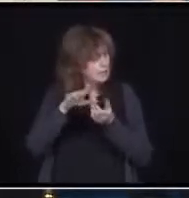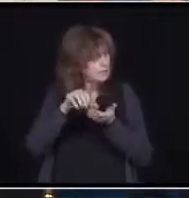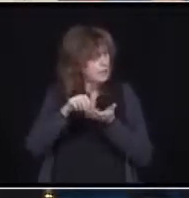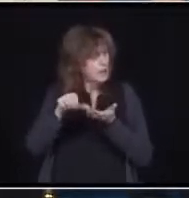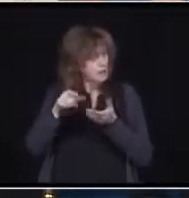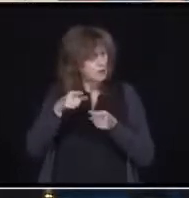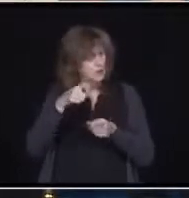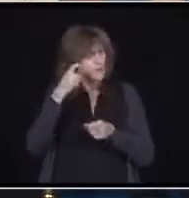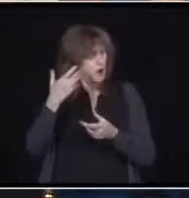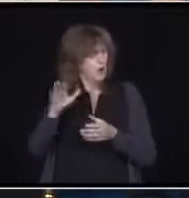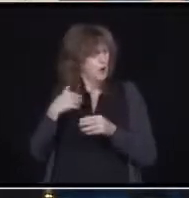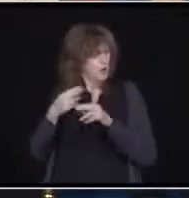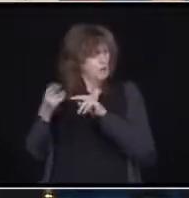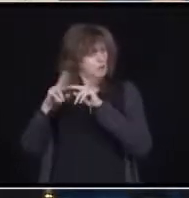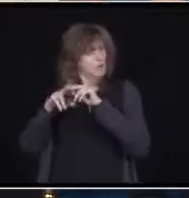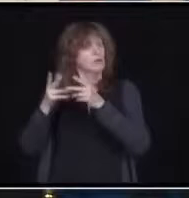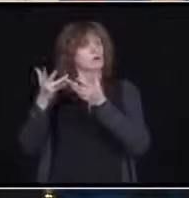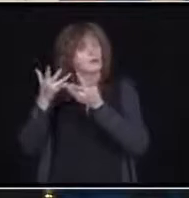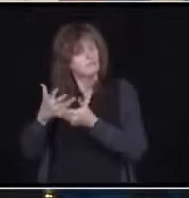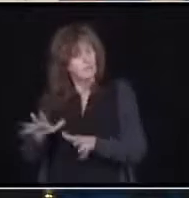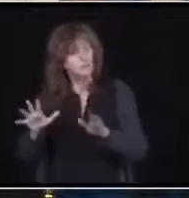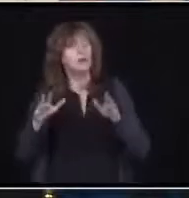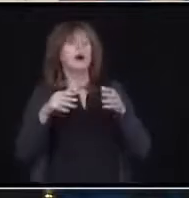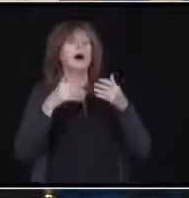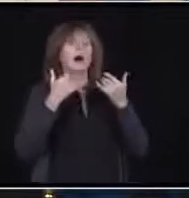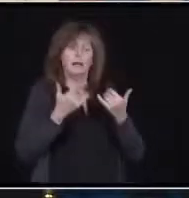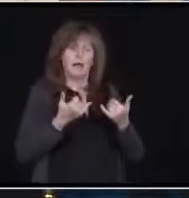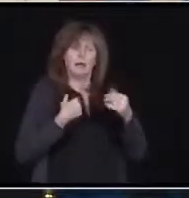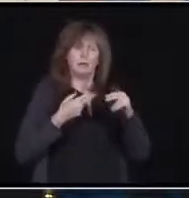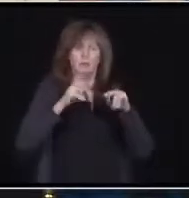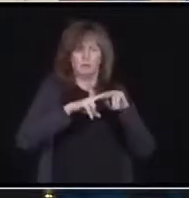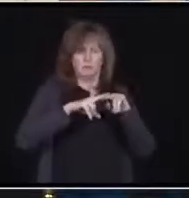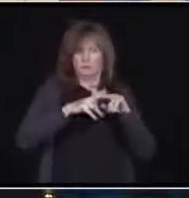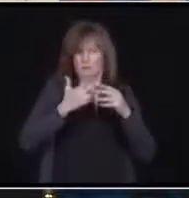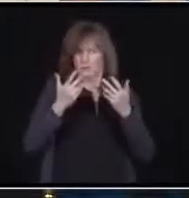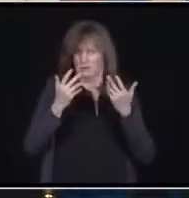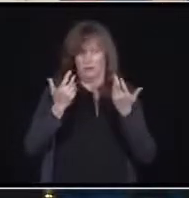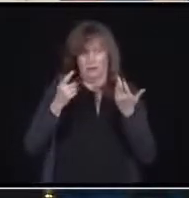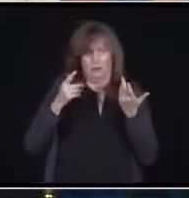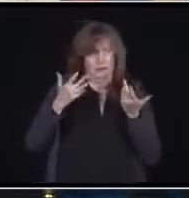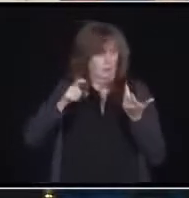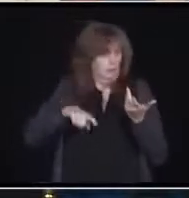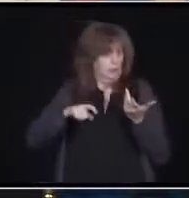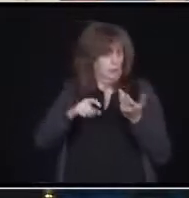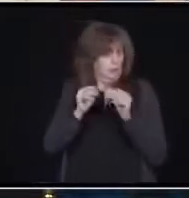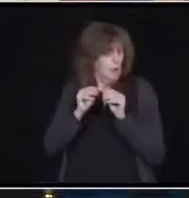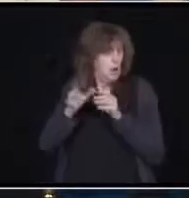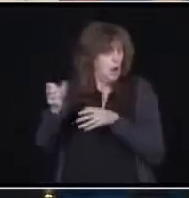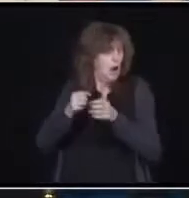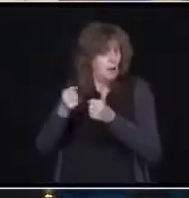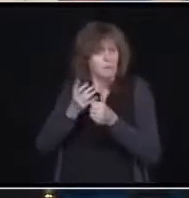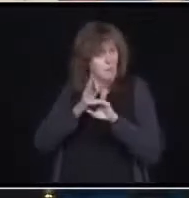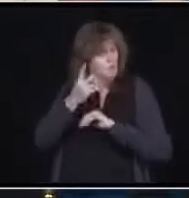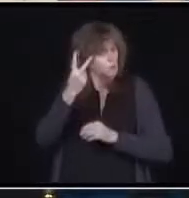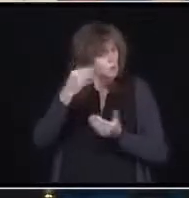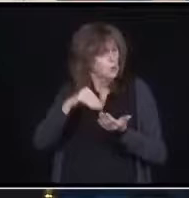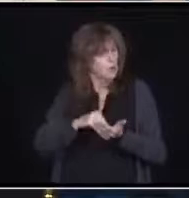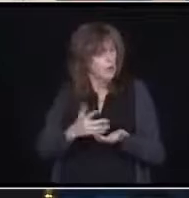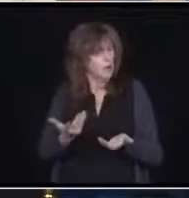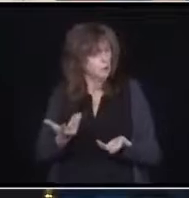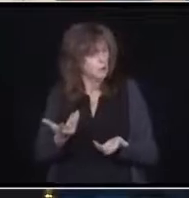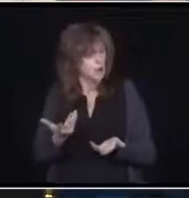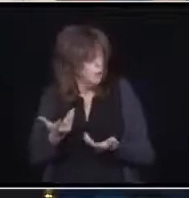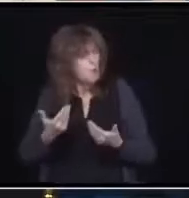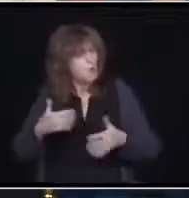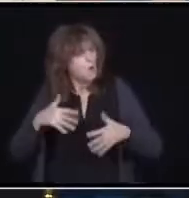Obviously, we need more PSWs, we're hiring over 2,000 of them. It's a tough job. Man, when you talk to these folks